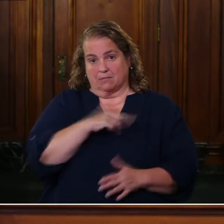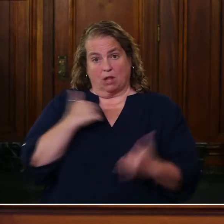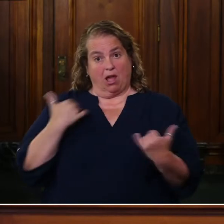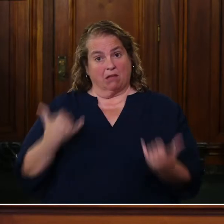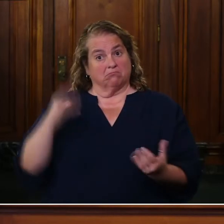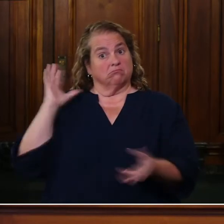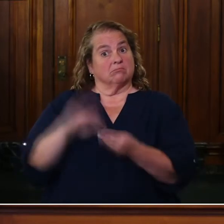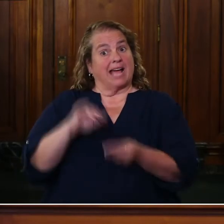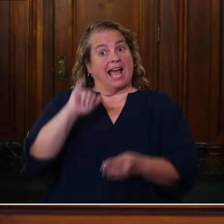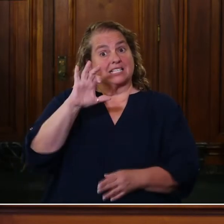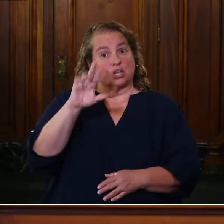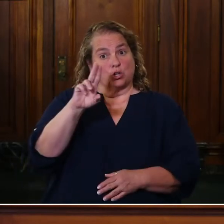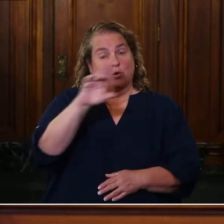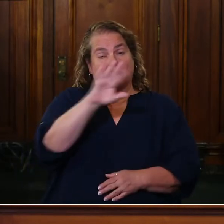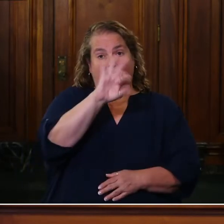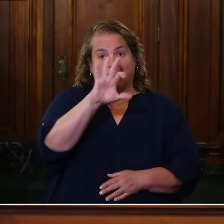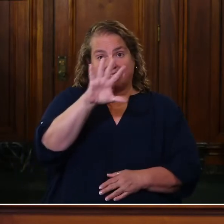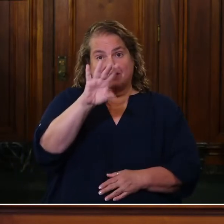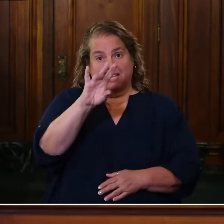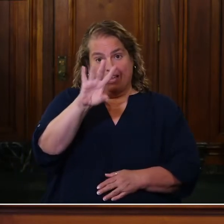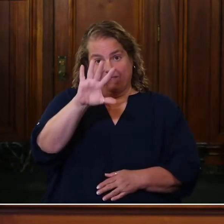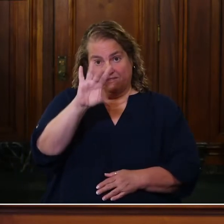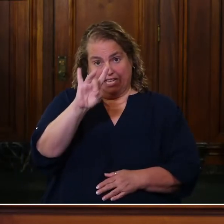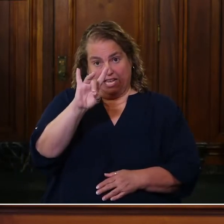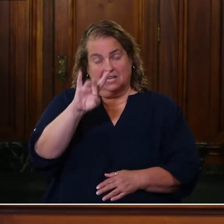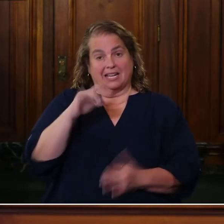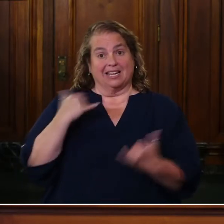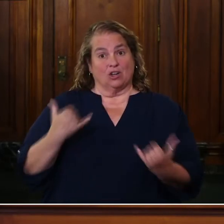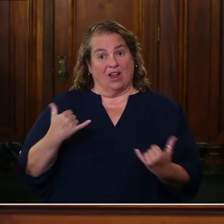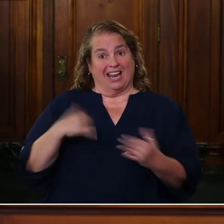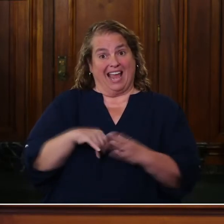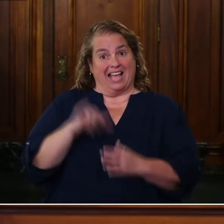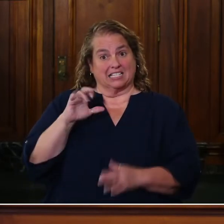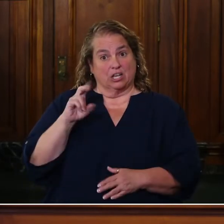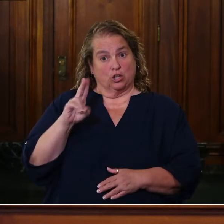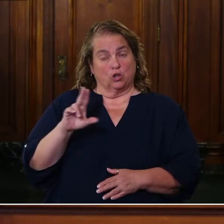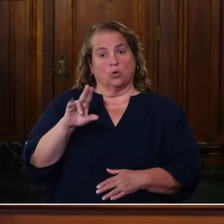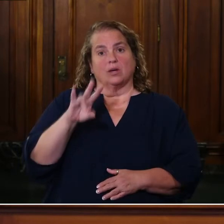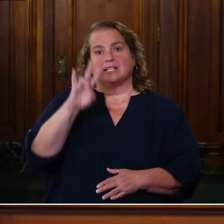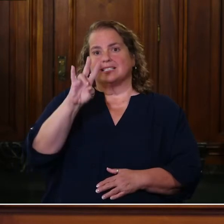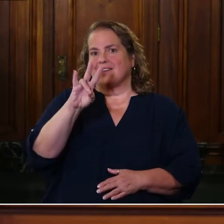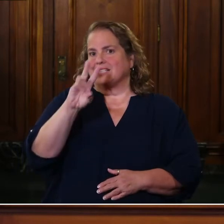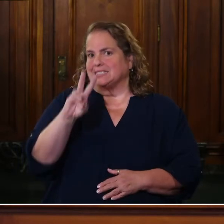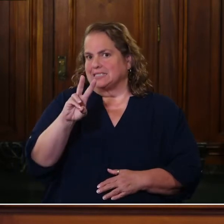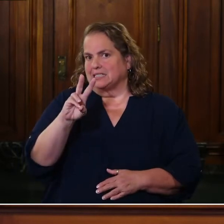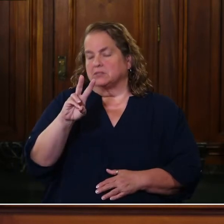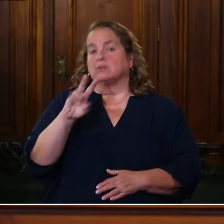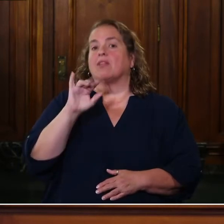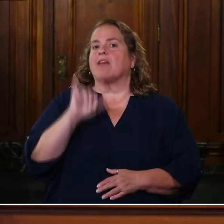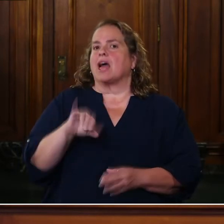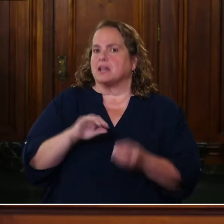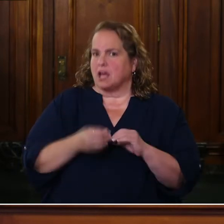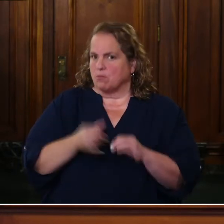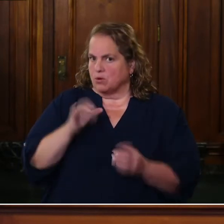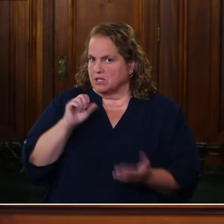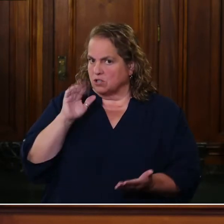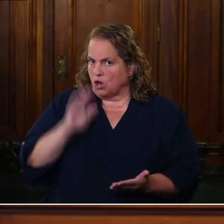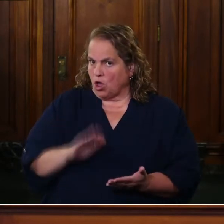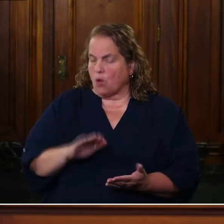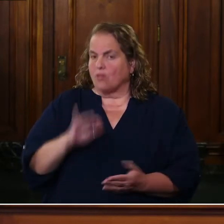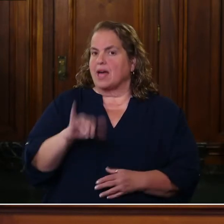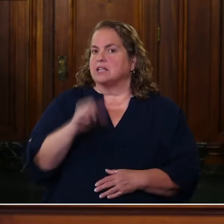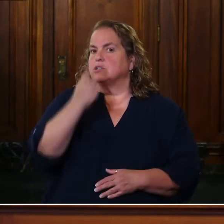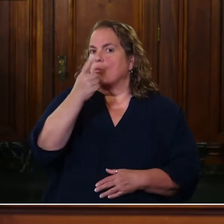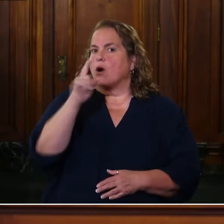958 currently 76 is the number we watch closely. It is fairly low. That's